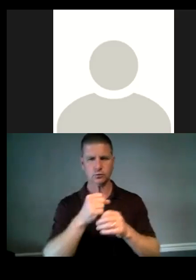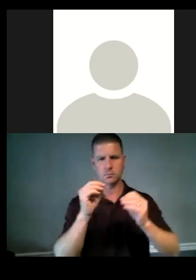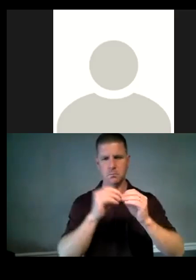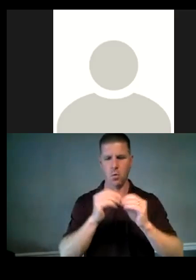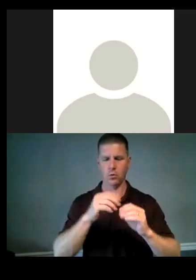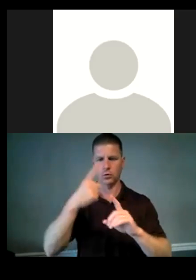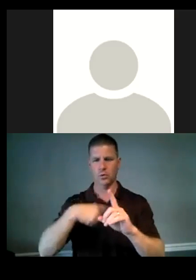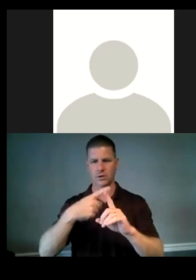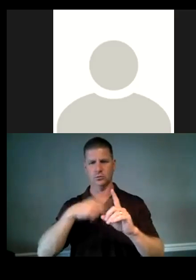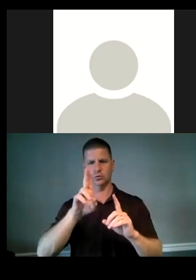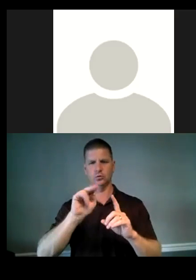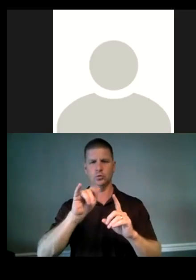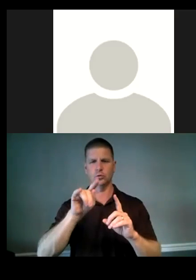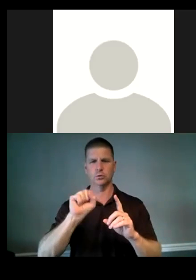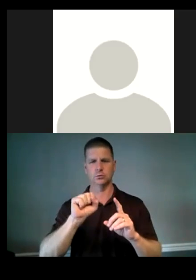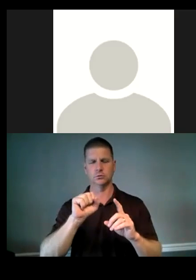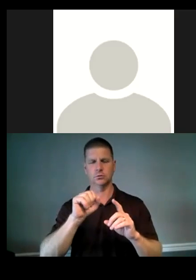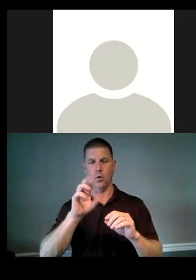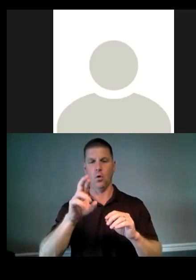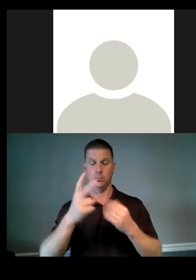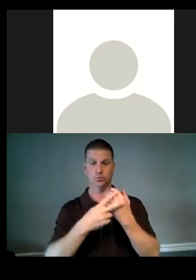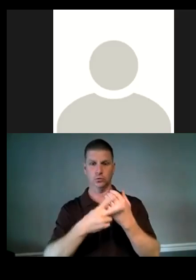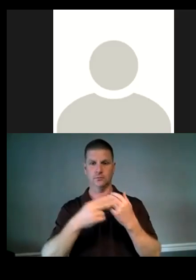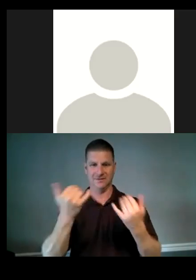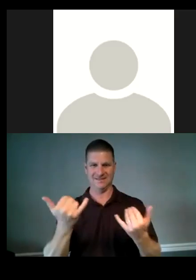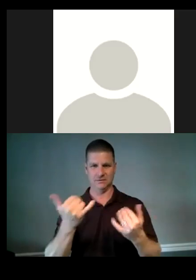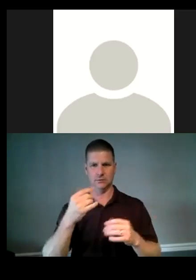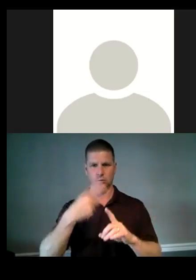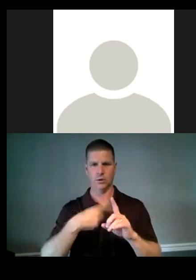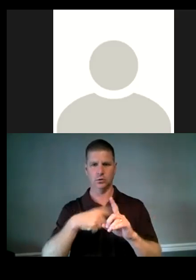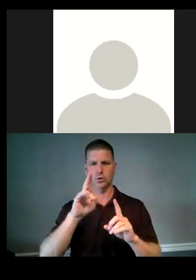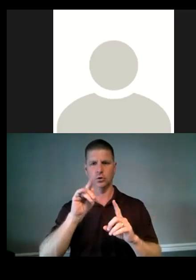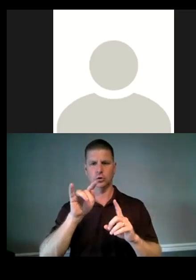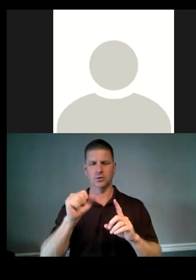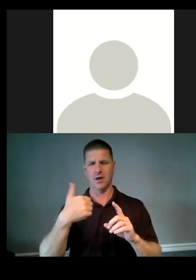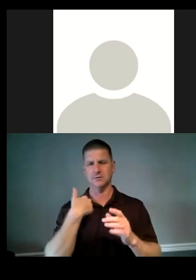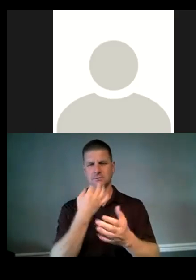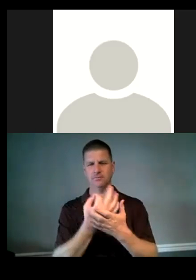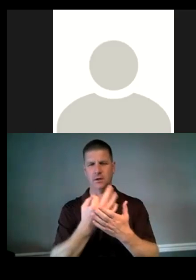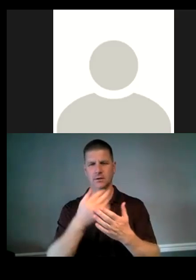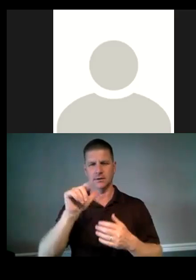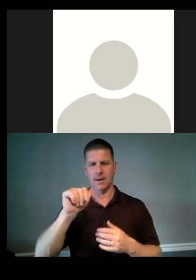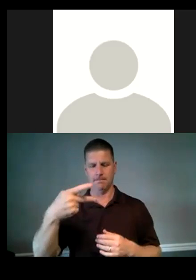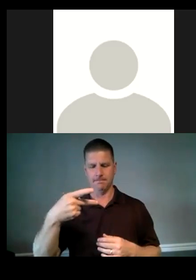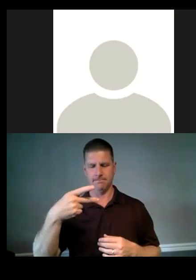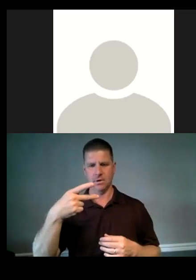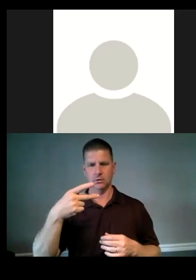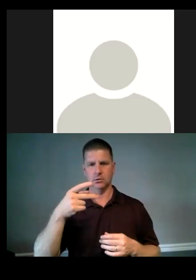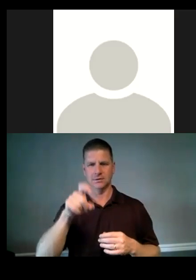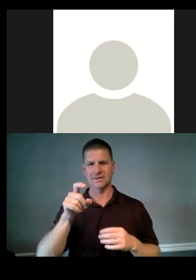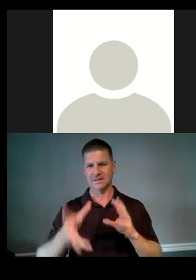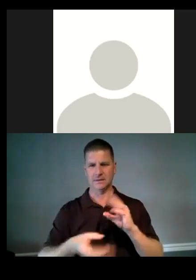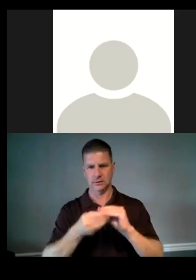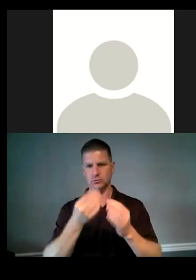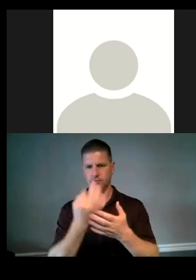in the city of Pittsburgh or to preserve existing rental units. So a project has a, as a funding gap and, you needs additional funding